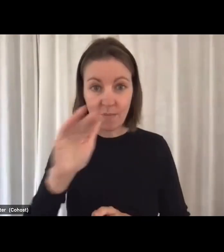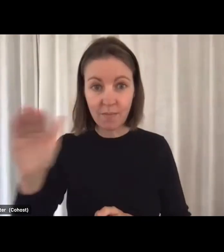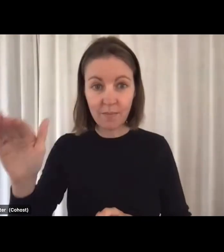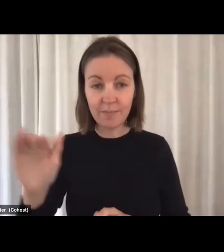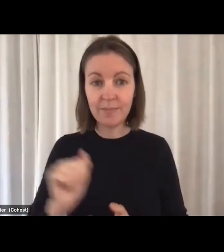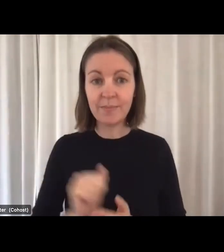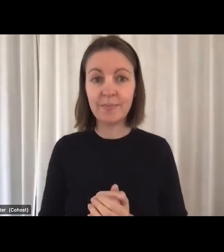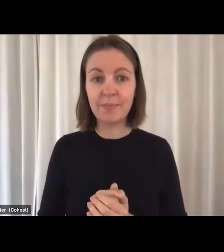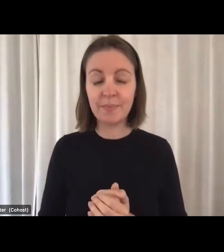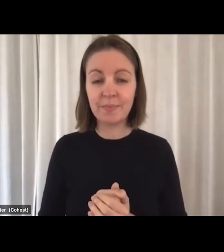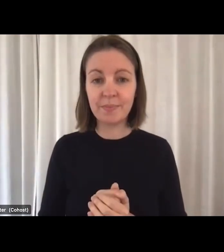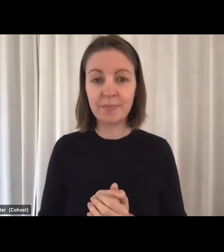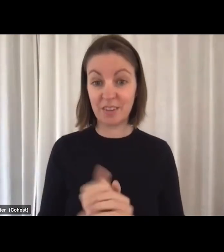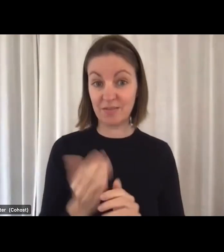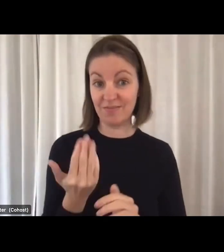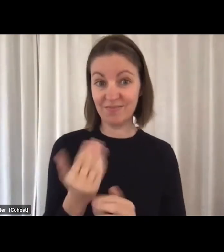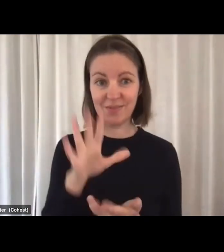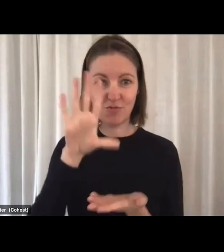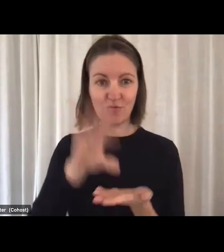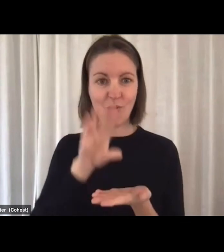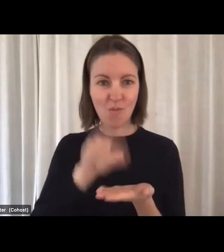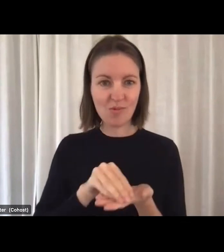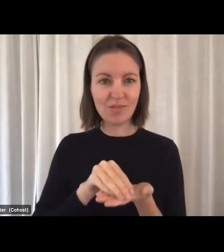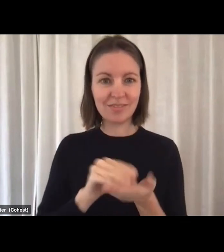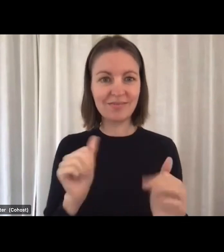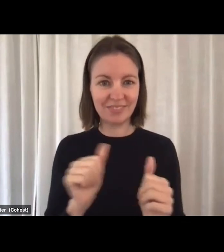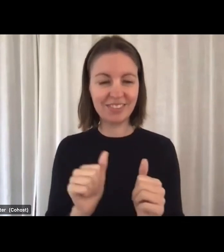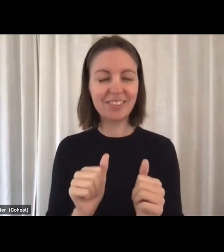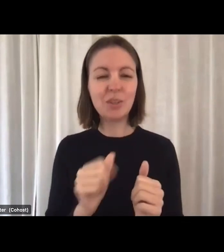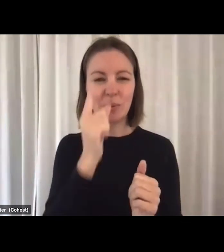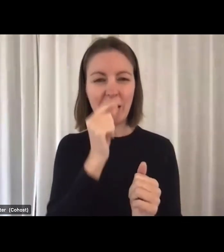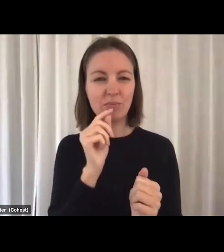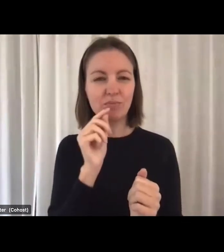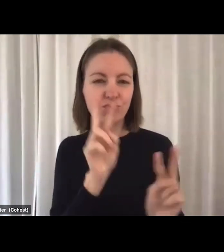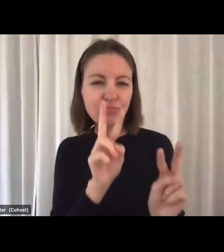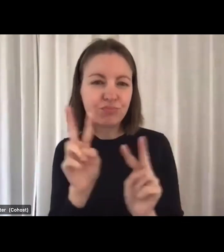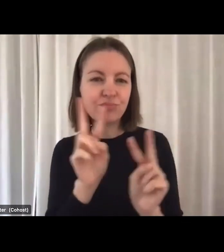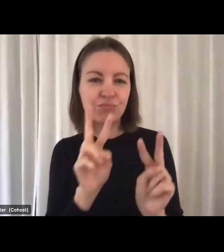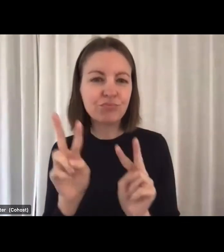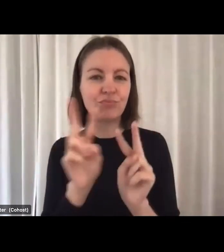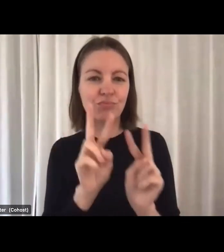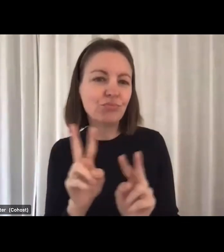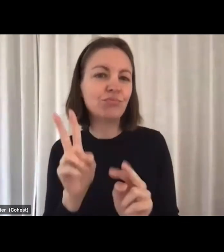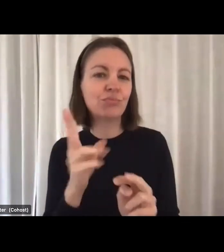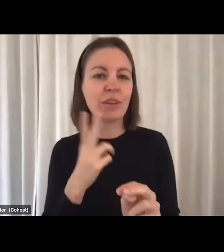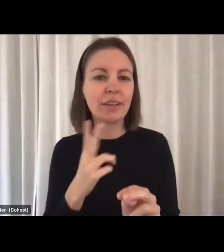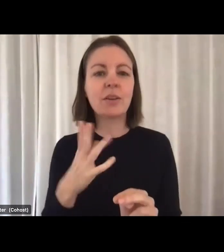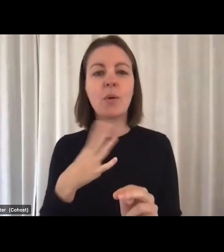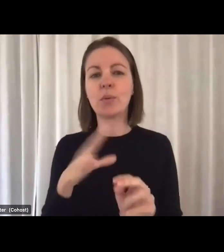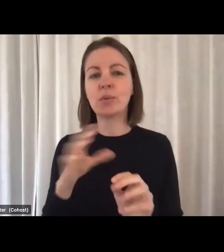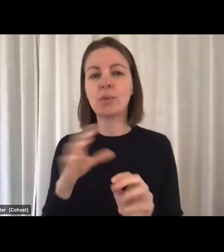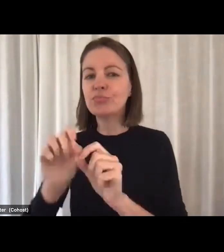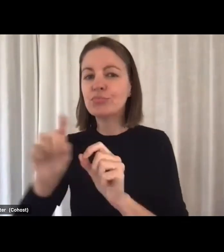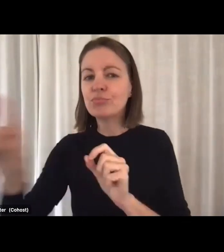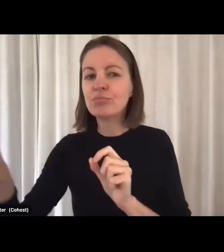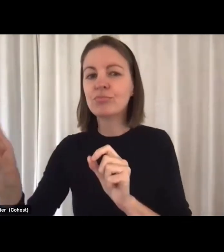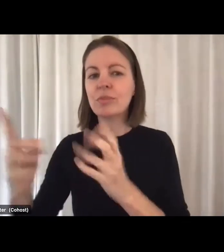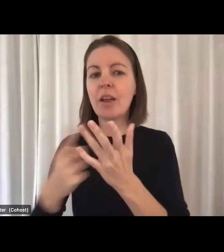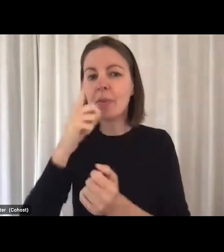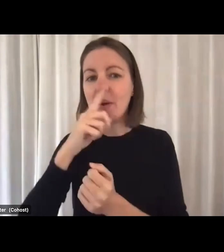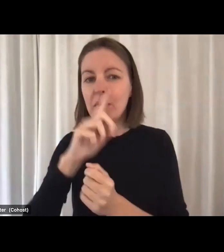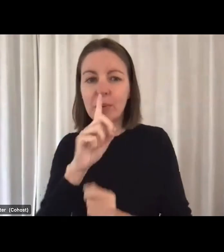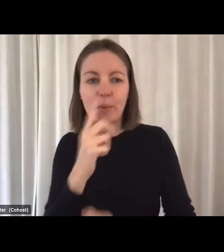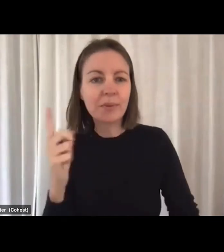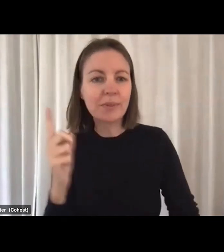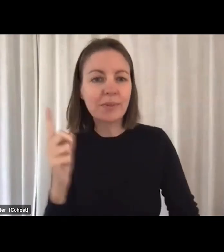we've recorded this session, so it'll also be available if you want to share it with someone who wasn't able to make it or